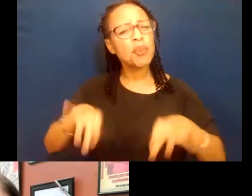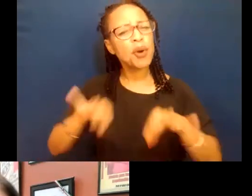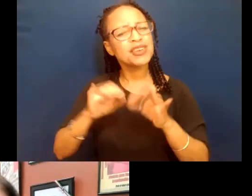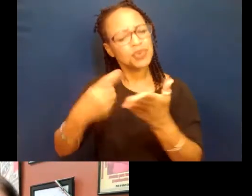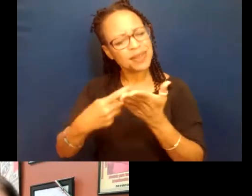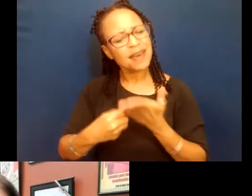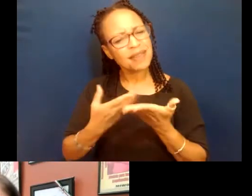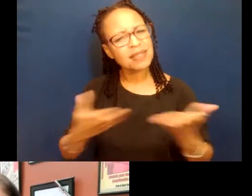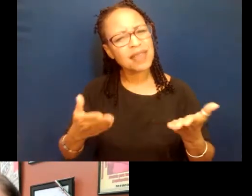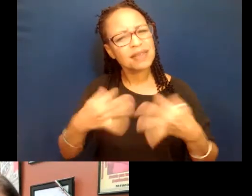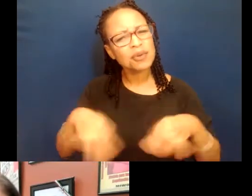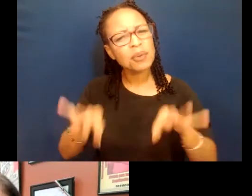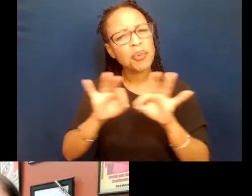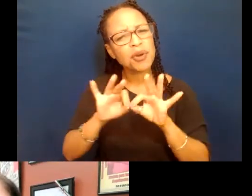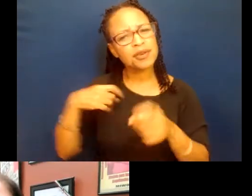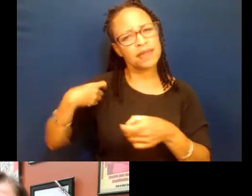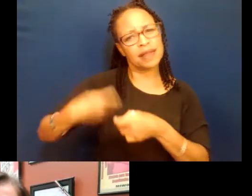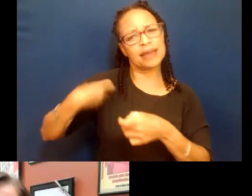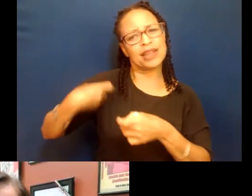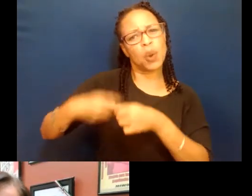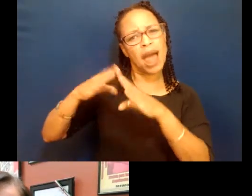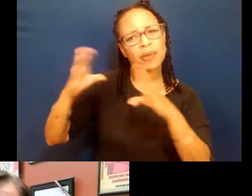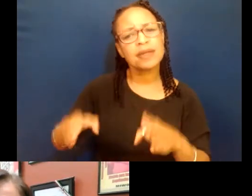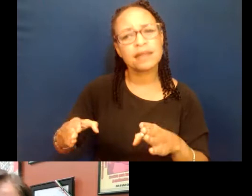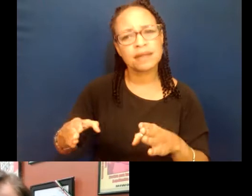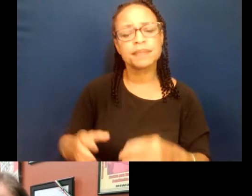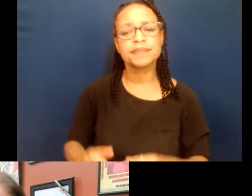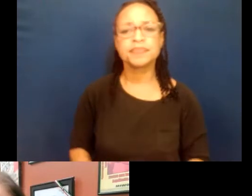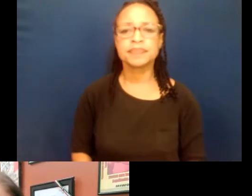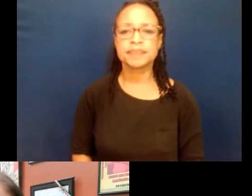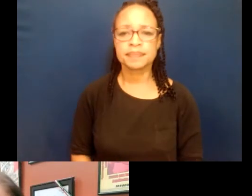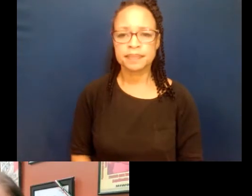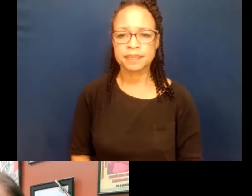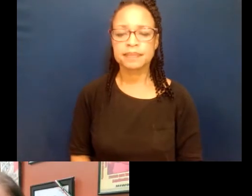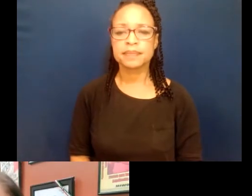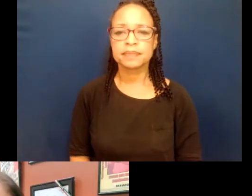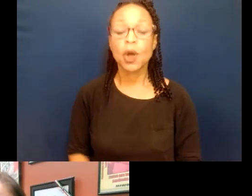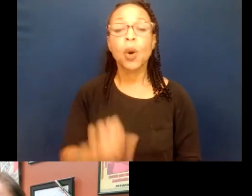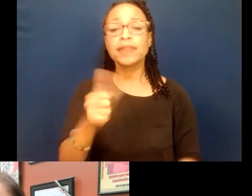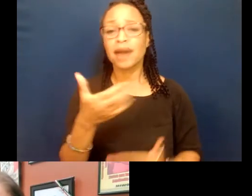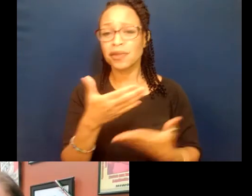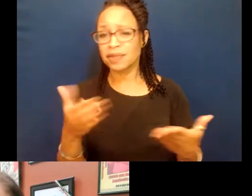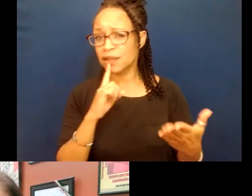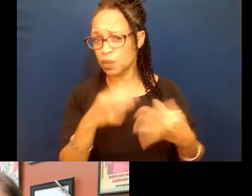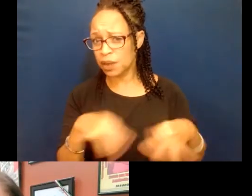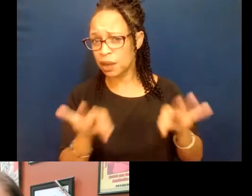matter to the Latino household. And the other thing that is so important that is to understand by the Partido Demócrata